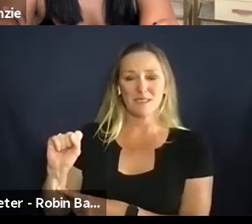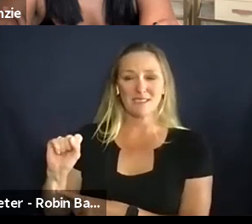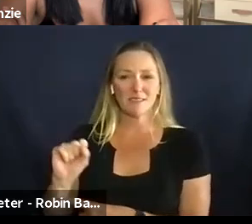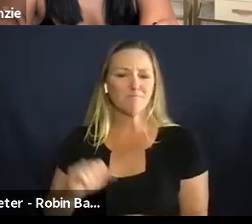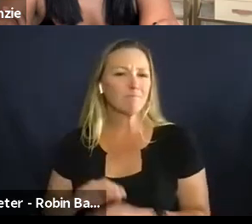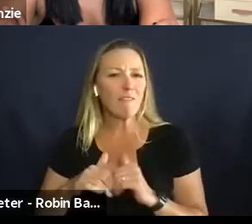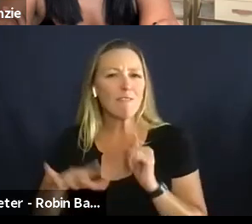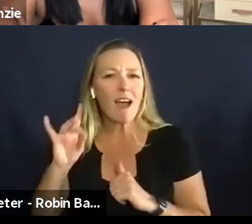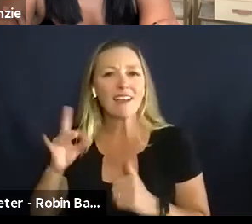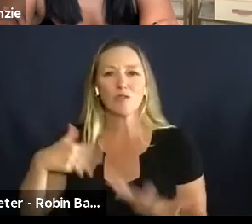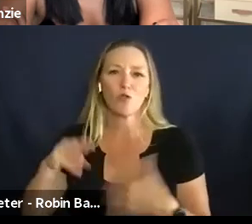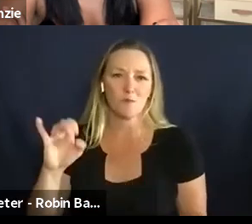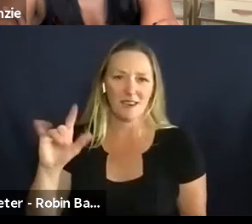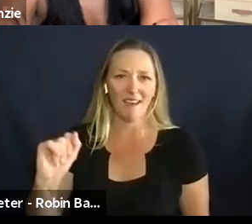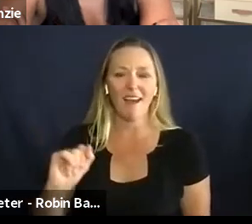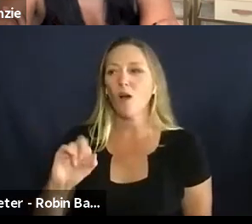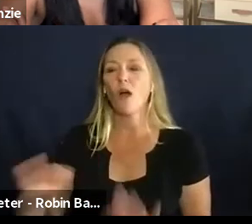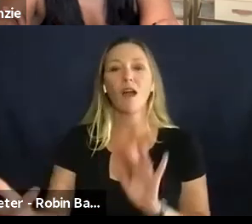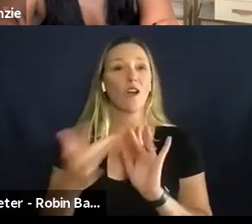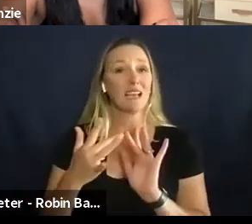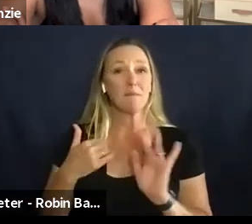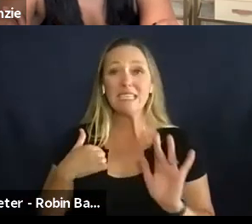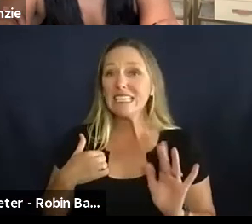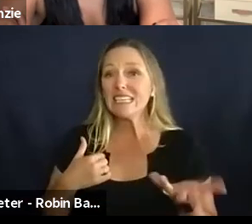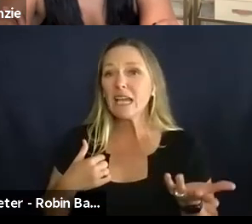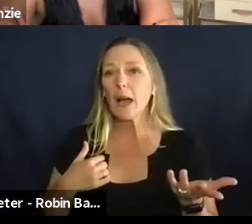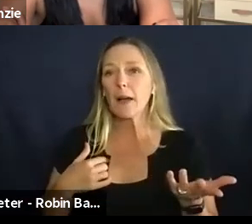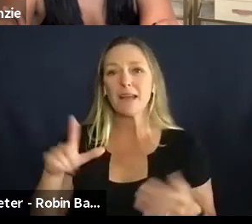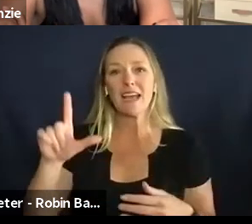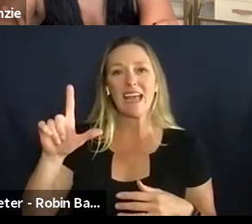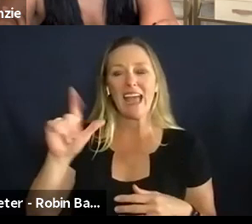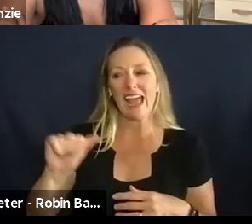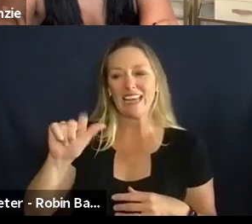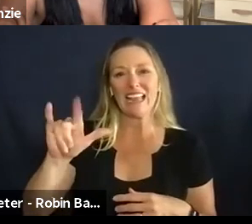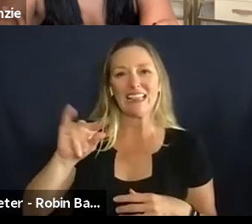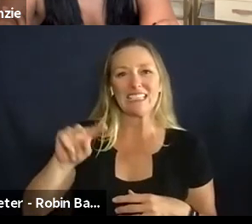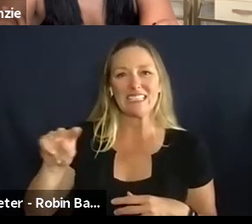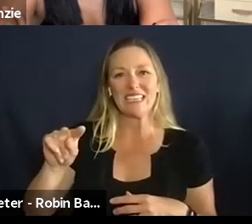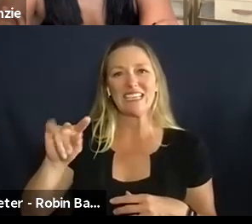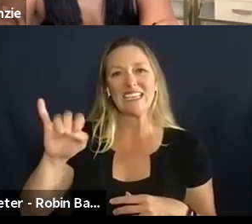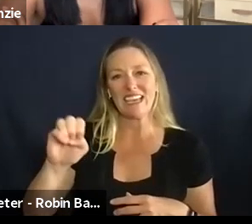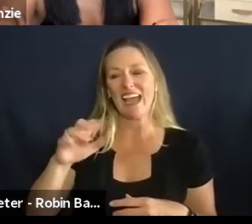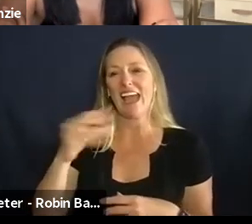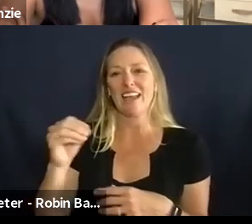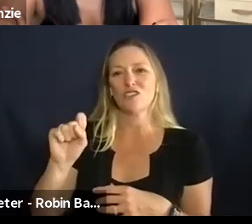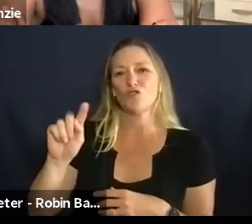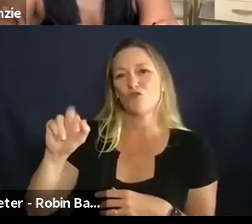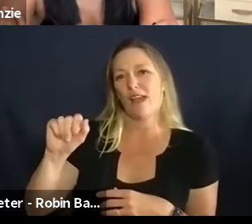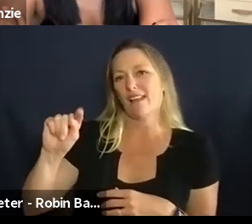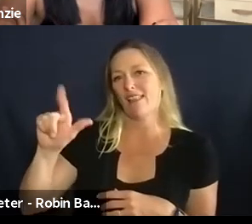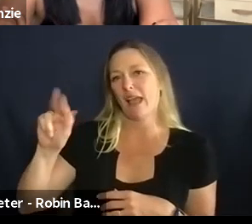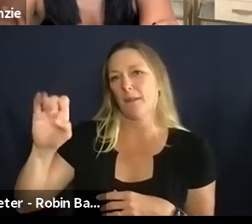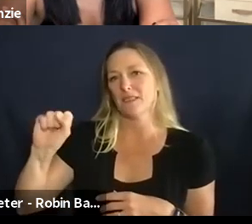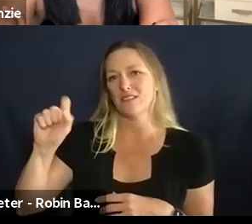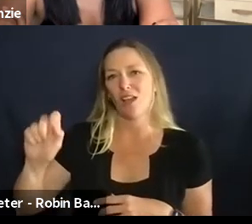social media or you can reach out to me um at lizzie at strat labs dot us and other than